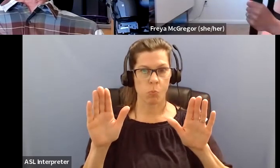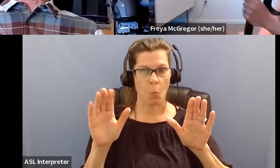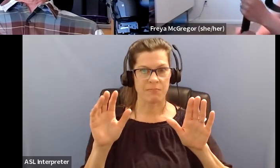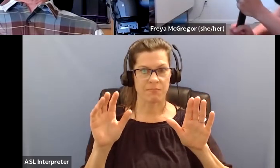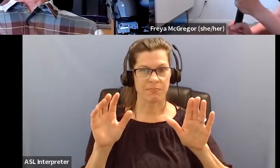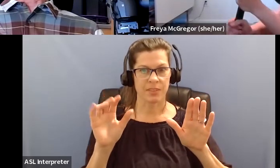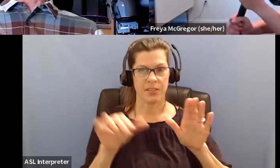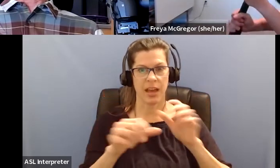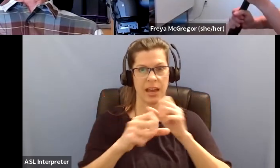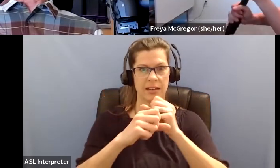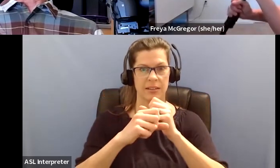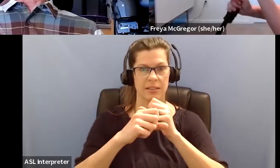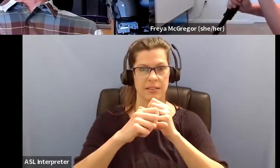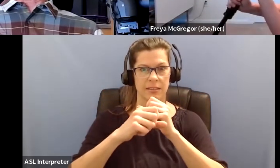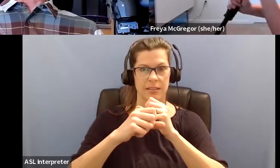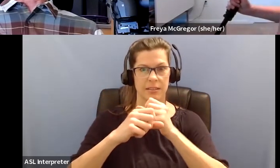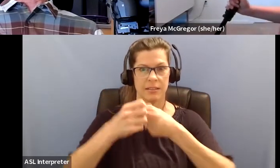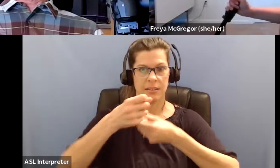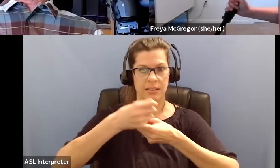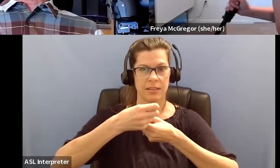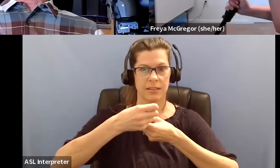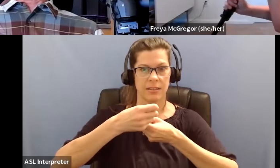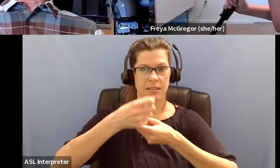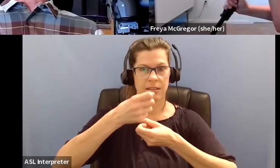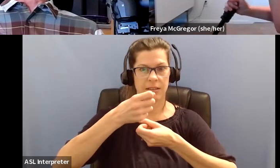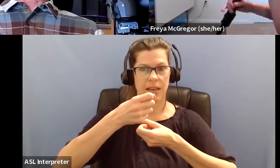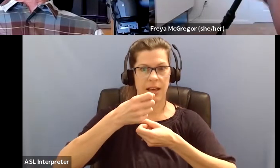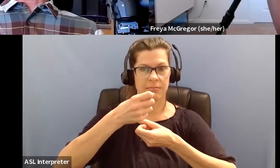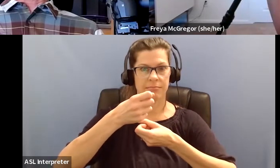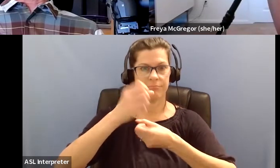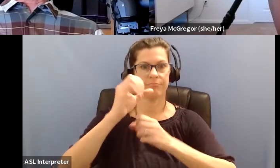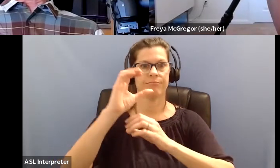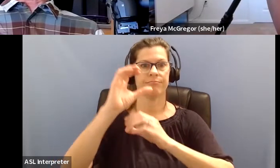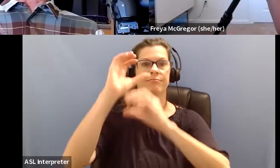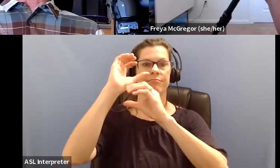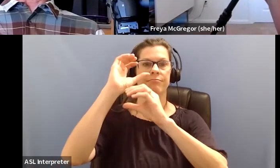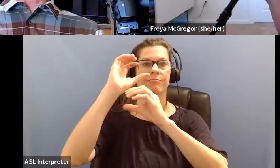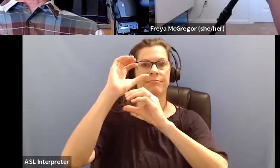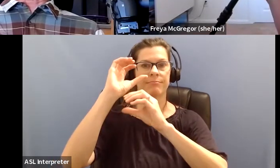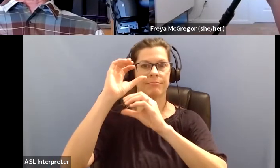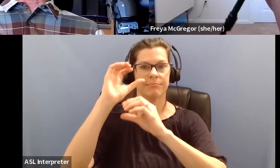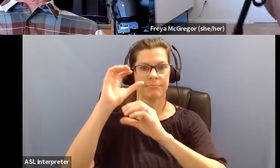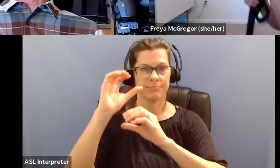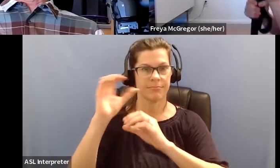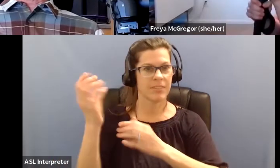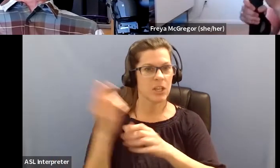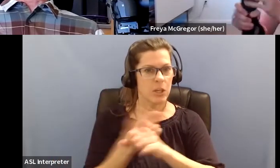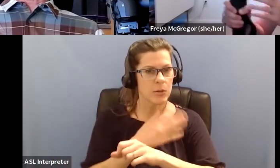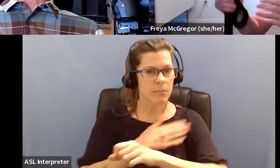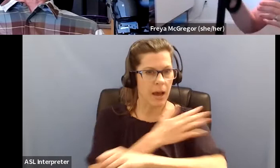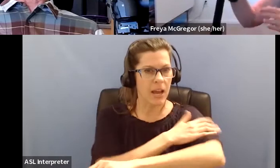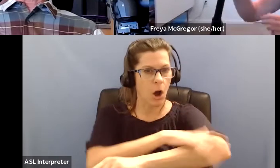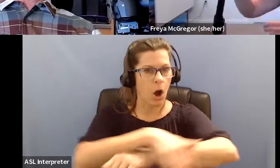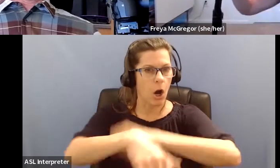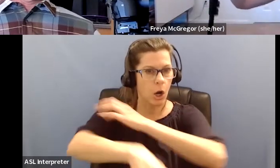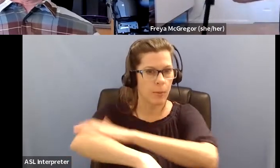angle, which means you have to use your arms. And so, it became impossible for me. So,